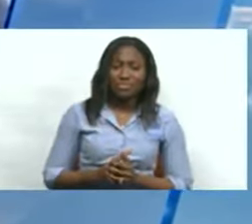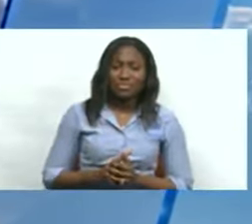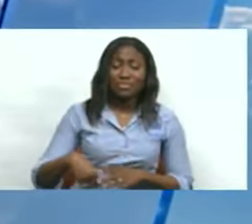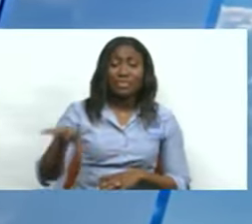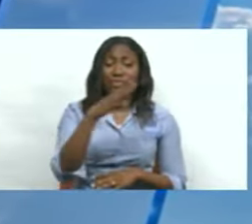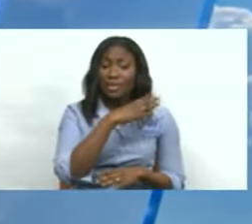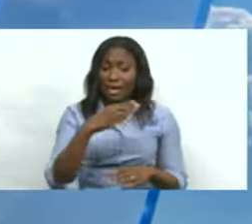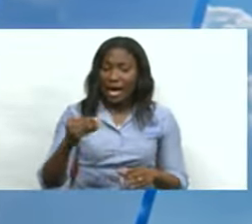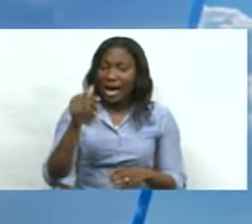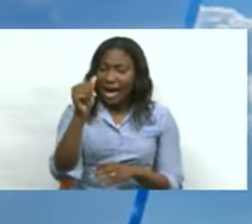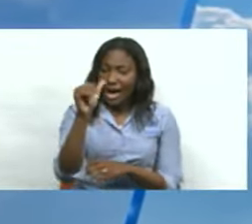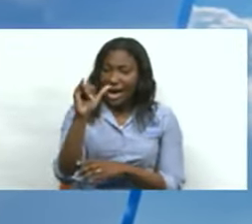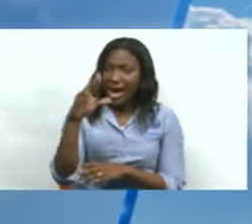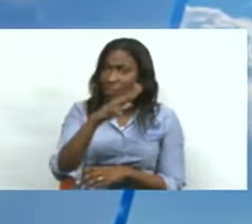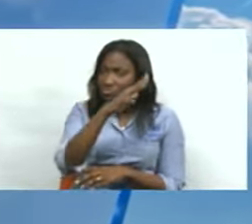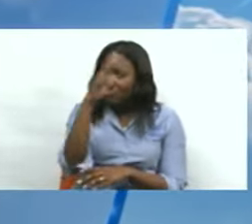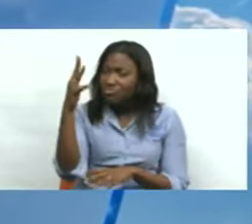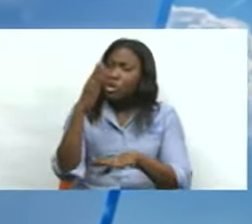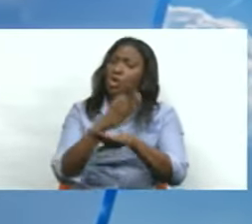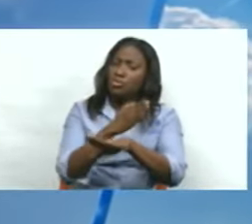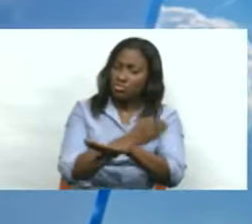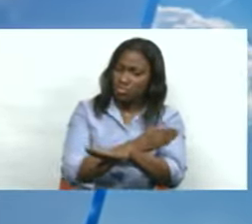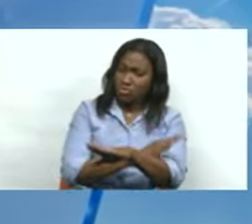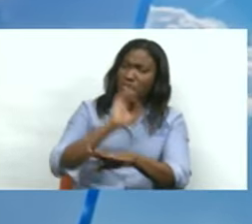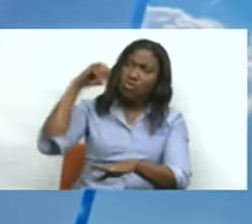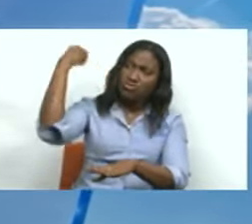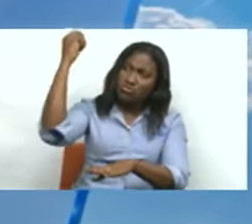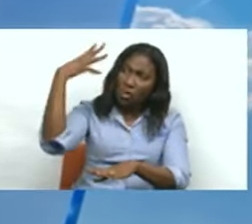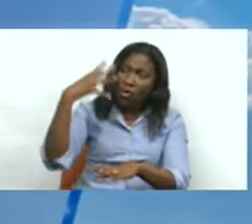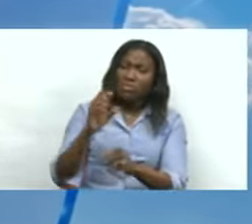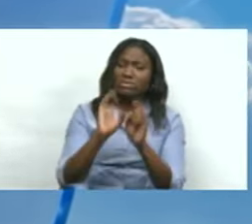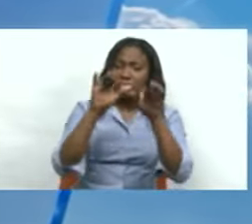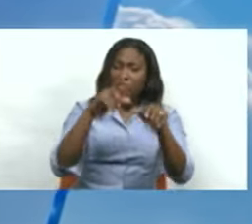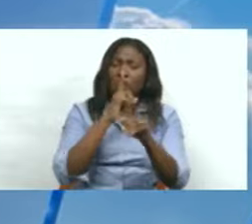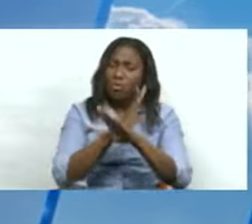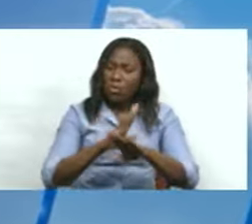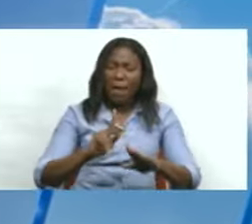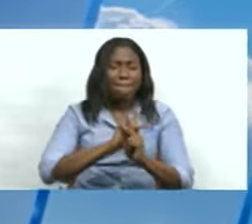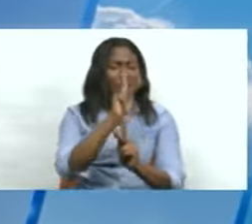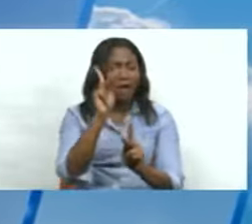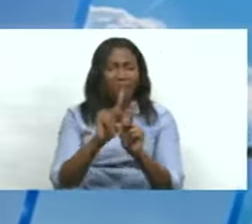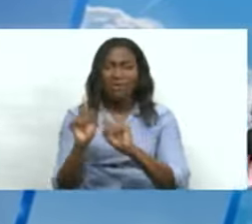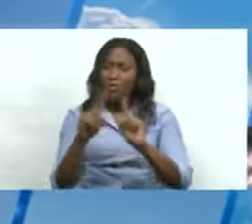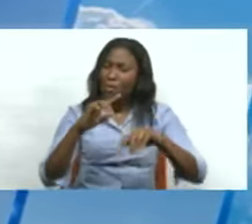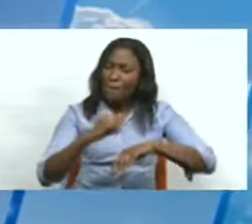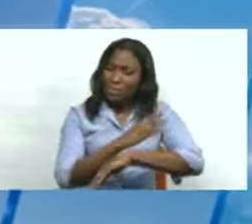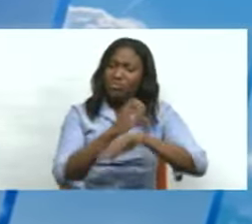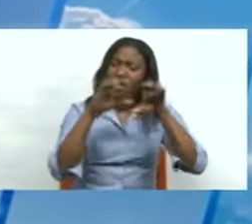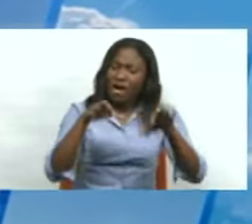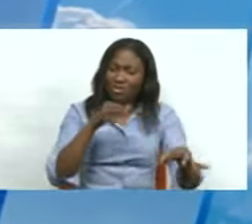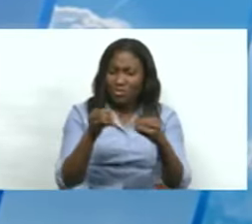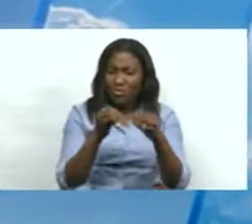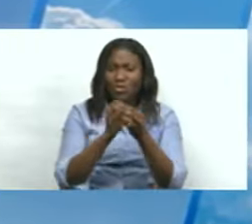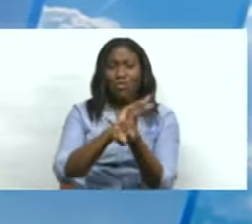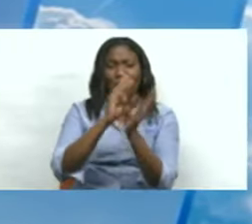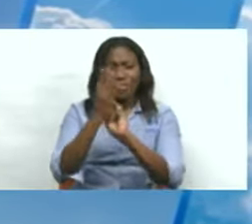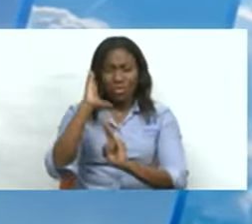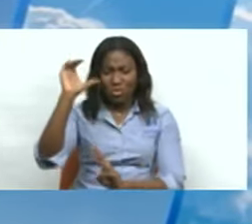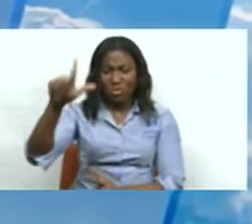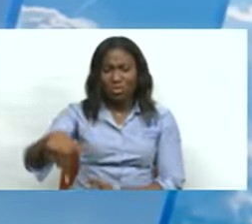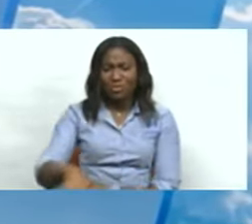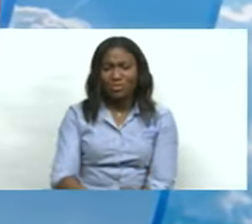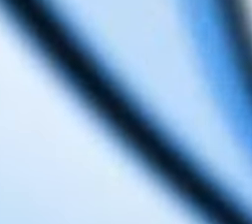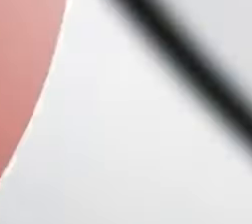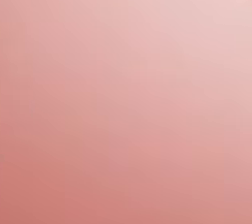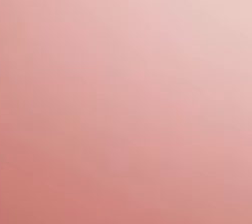Improving air quality, mostly sunny skies and tranquil seas. It's a perfect weekend to head to the beach. Other details and much more in tonight's weather